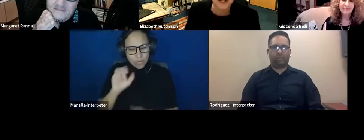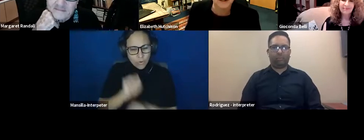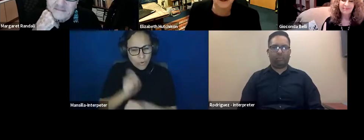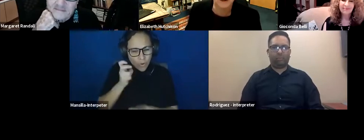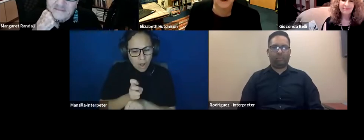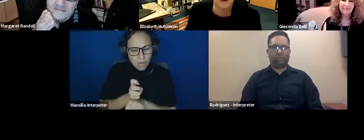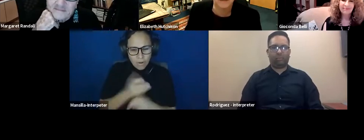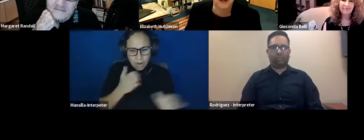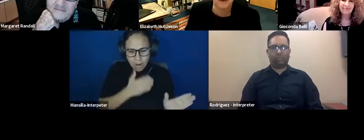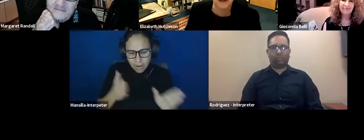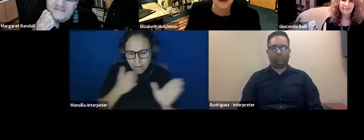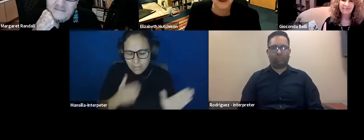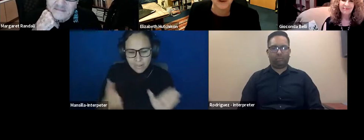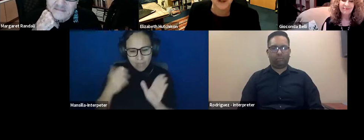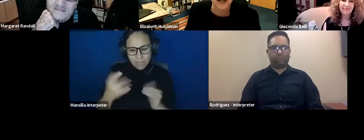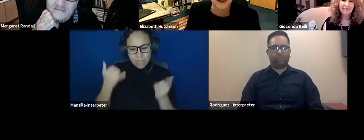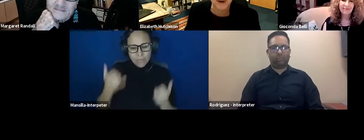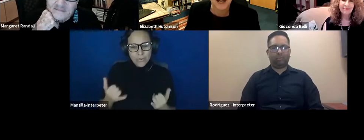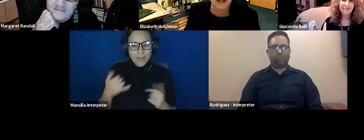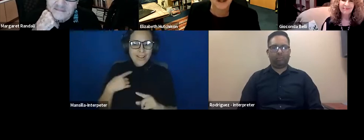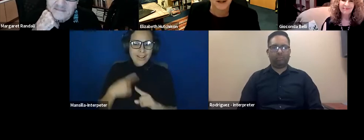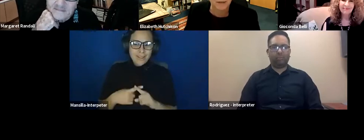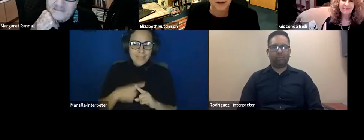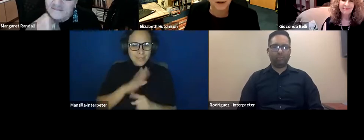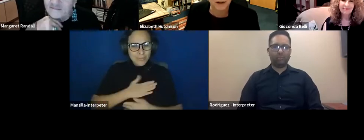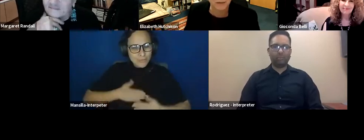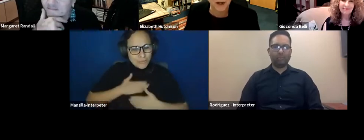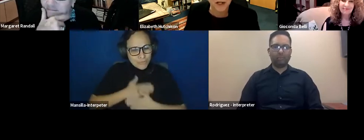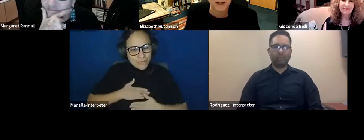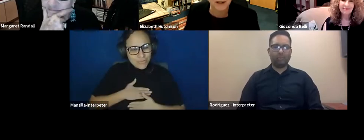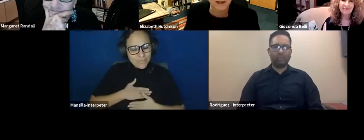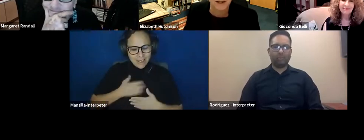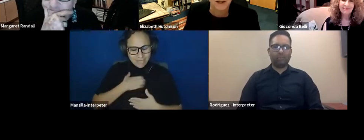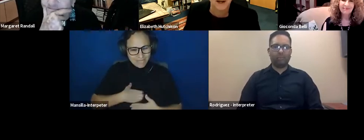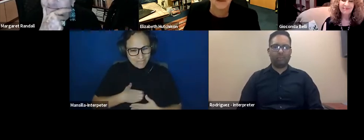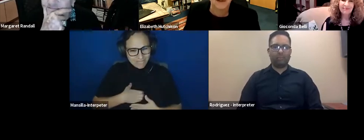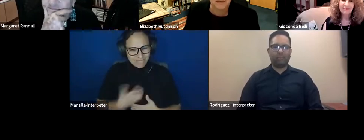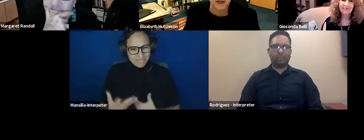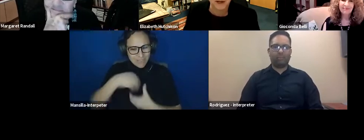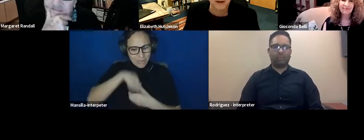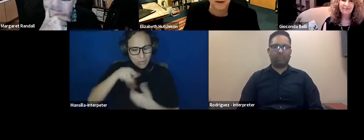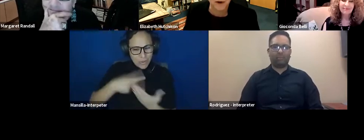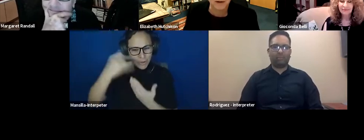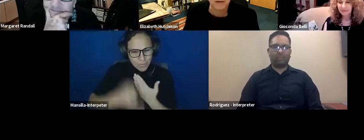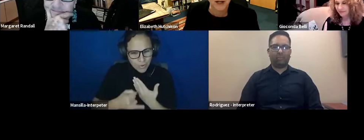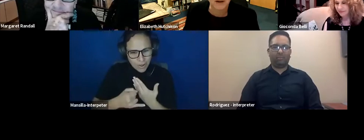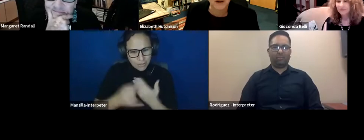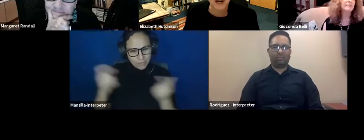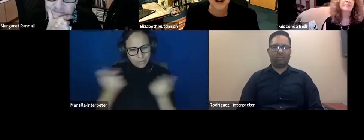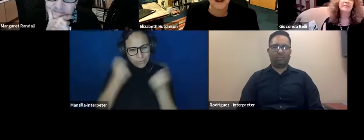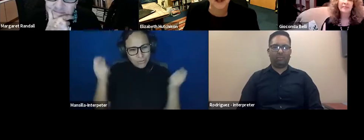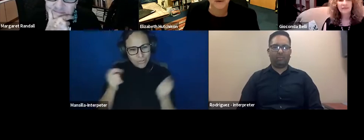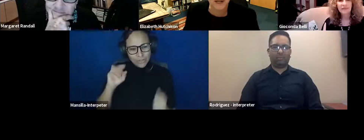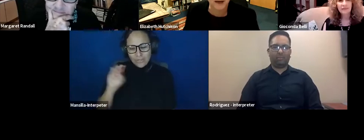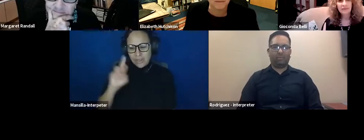preparation, um, as well as the joy and passion that you brought to this project of celebrating the Margaret Randall